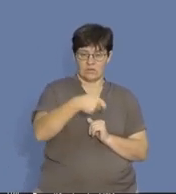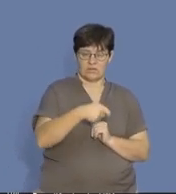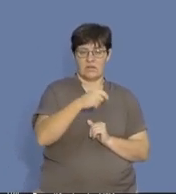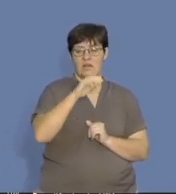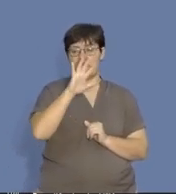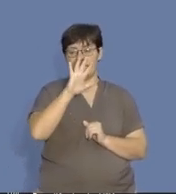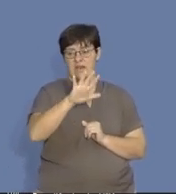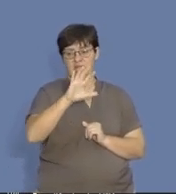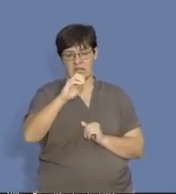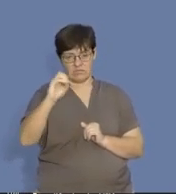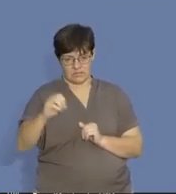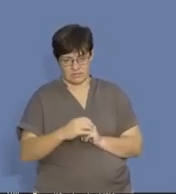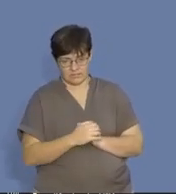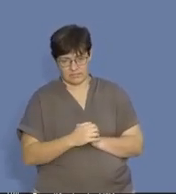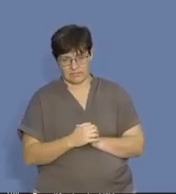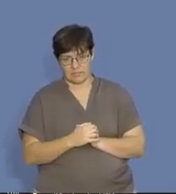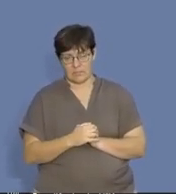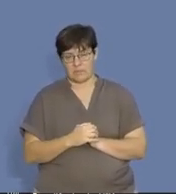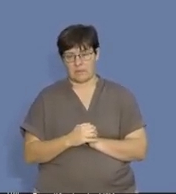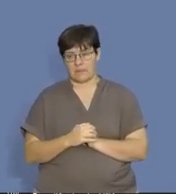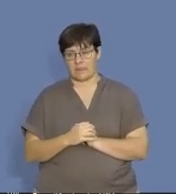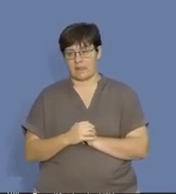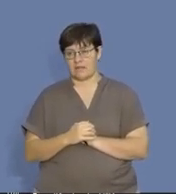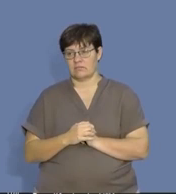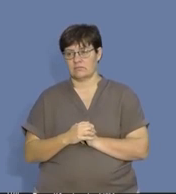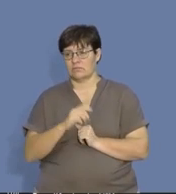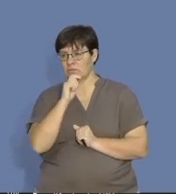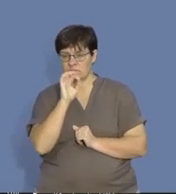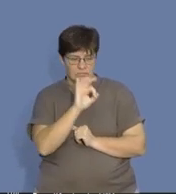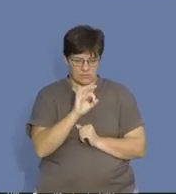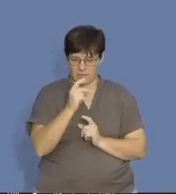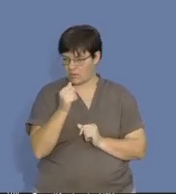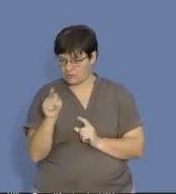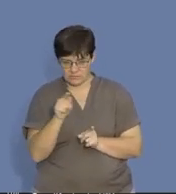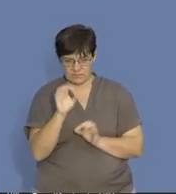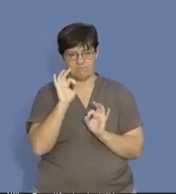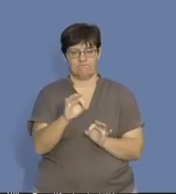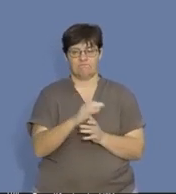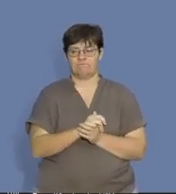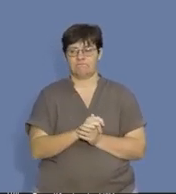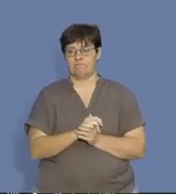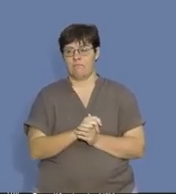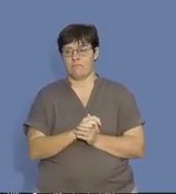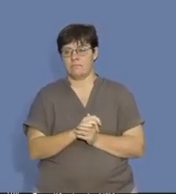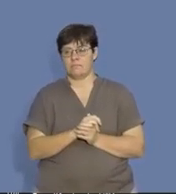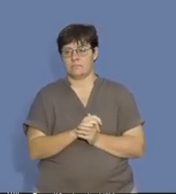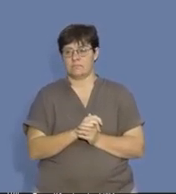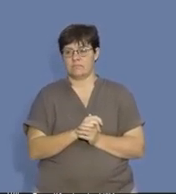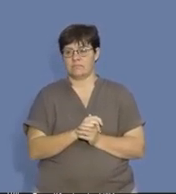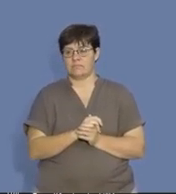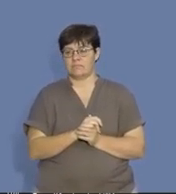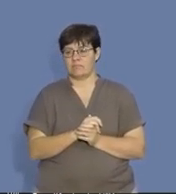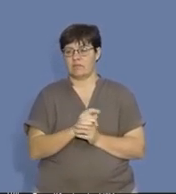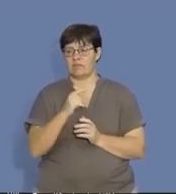,500. Okay. I'm just checking that I am using the correct amounts. That's fine. Okay.